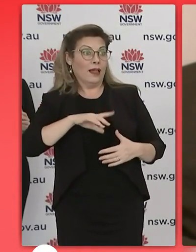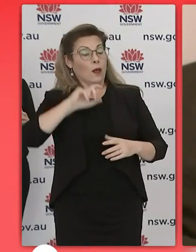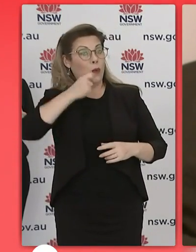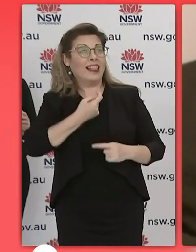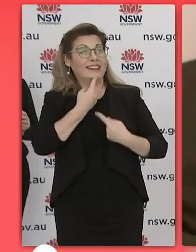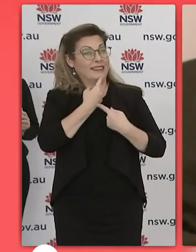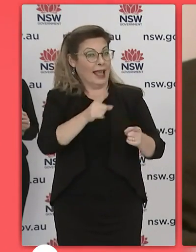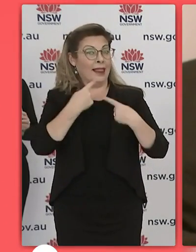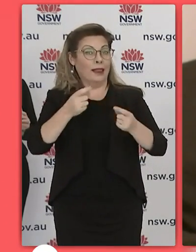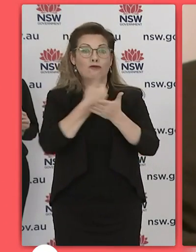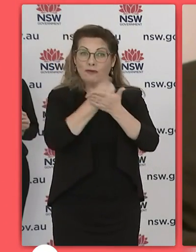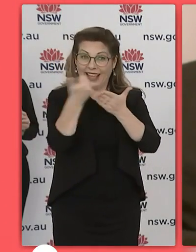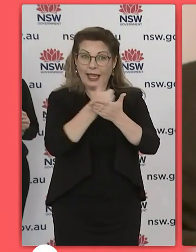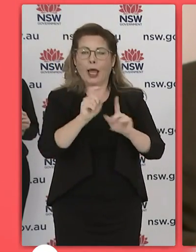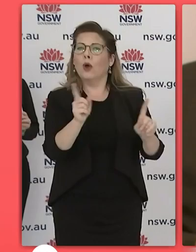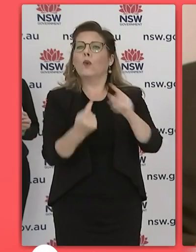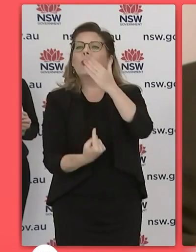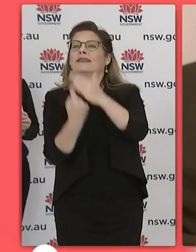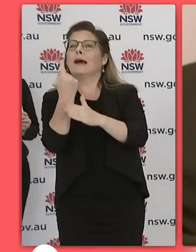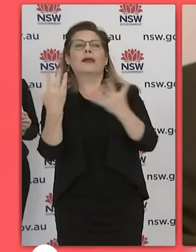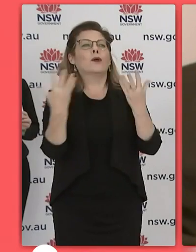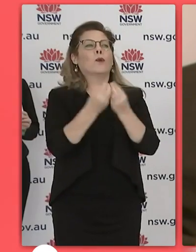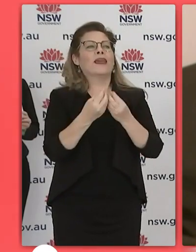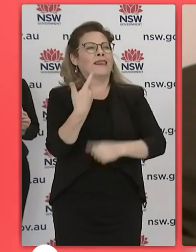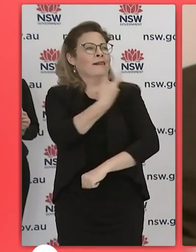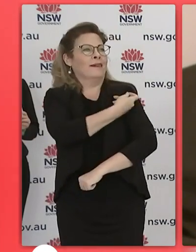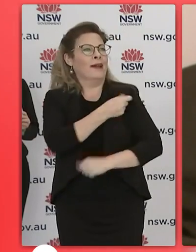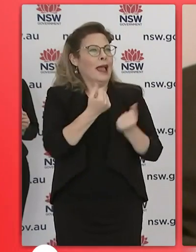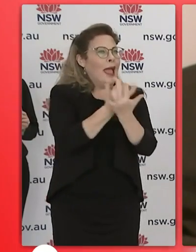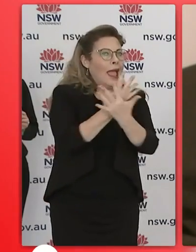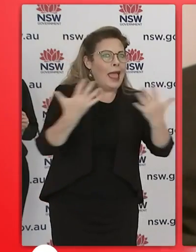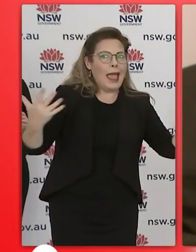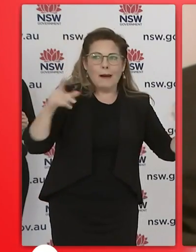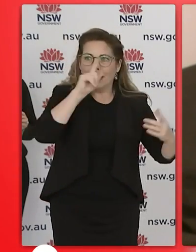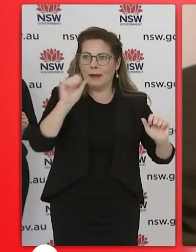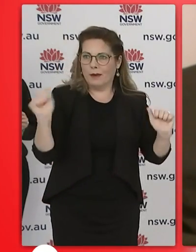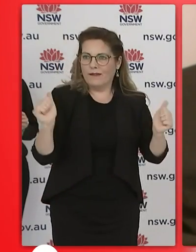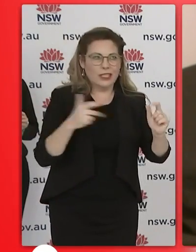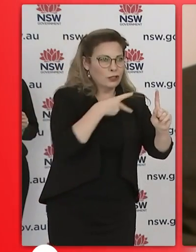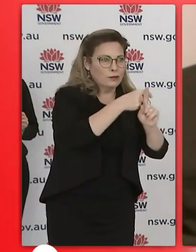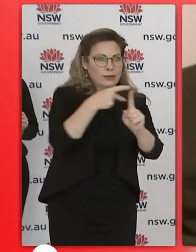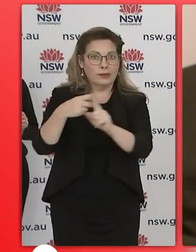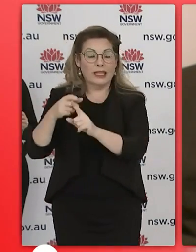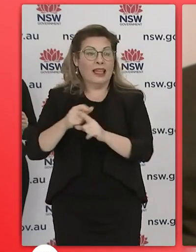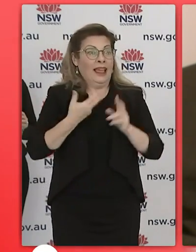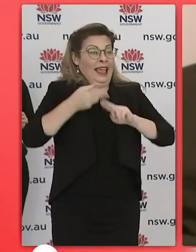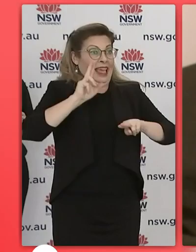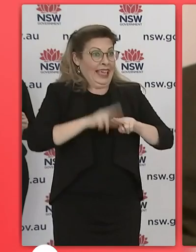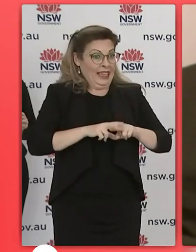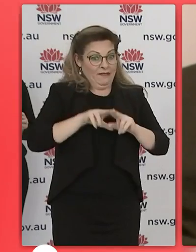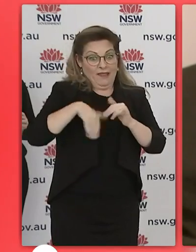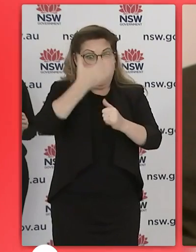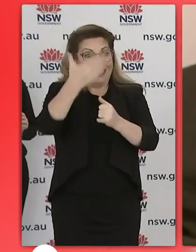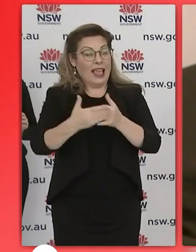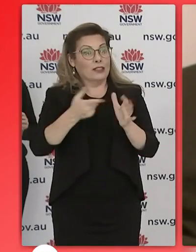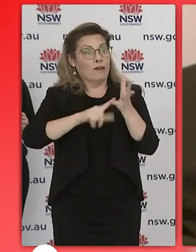going because that will ensure that we have targets to look forward to and if we get to six million six million jabs by the end of august that certainly